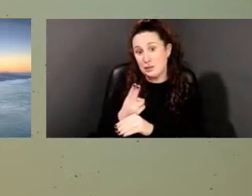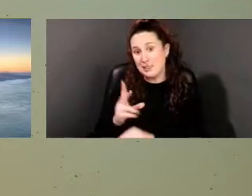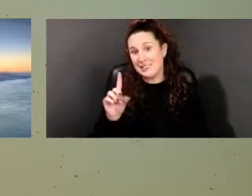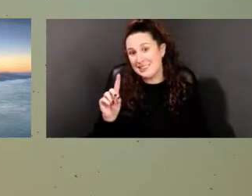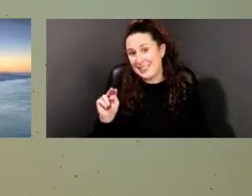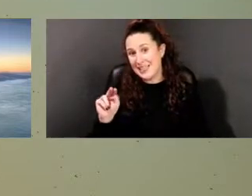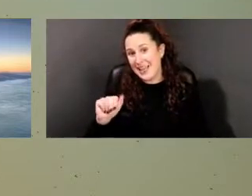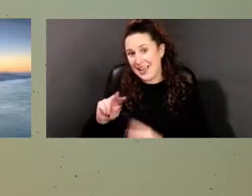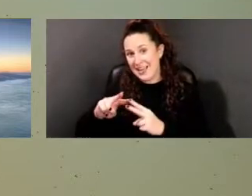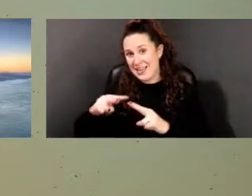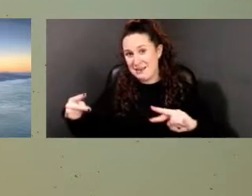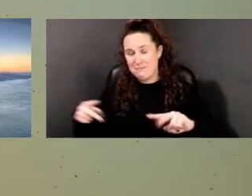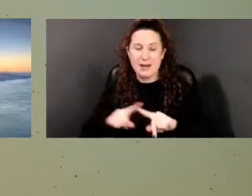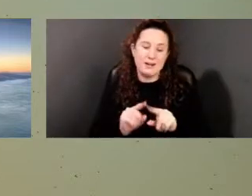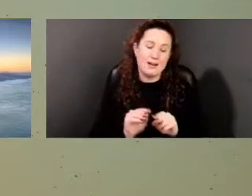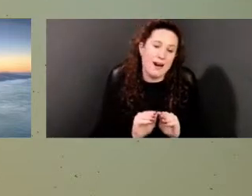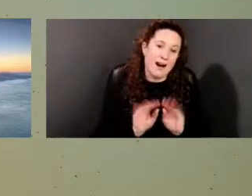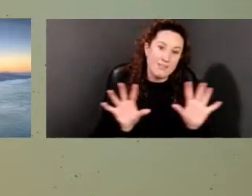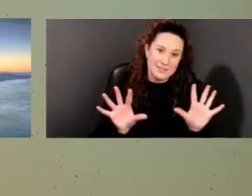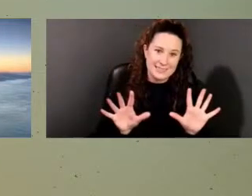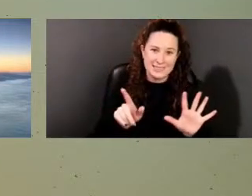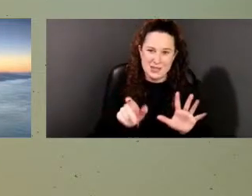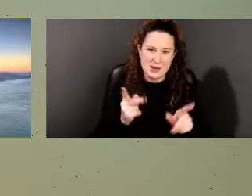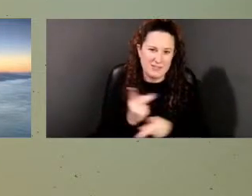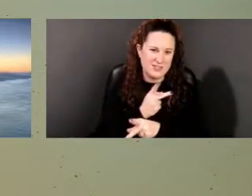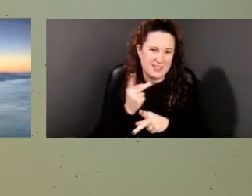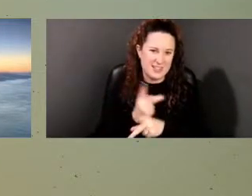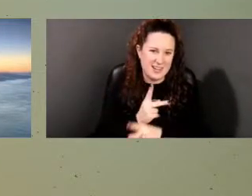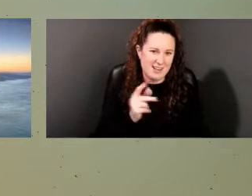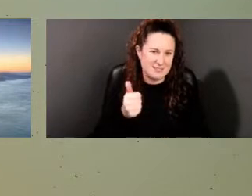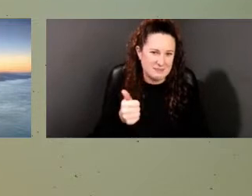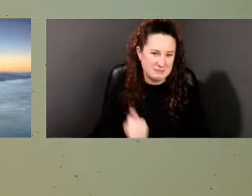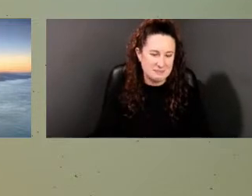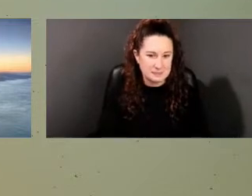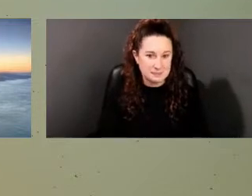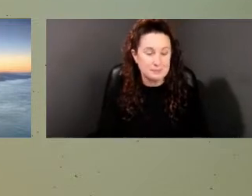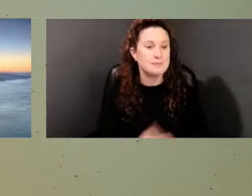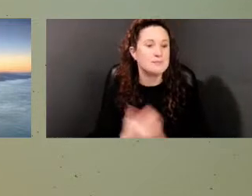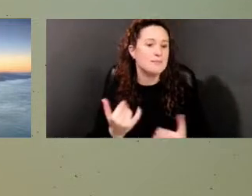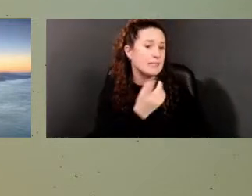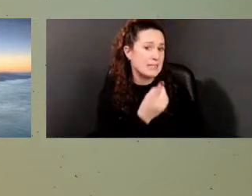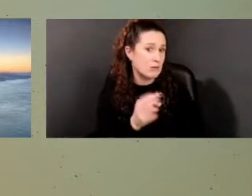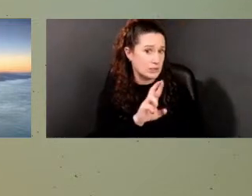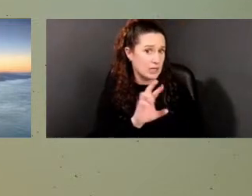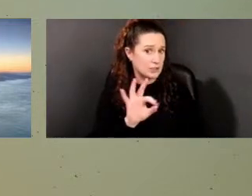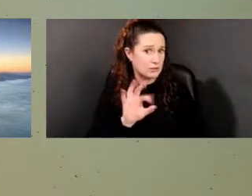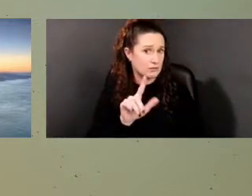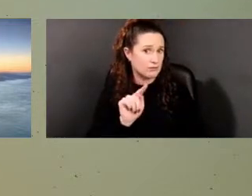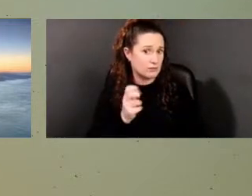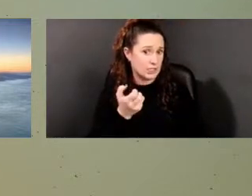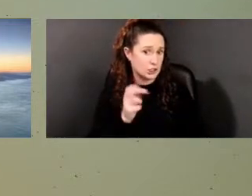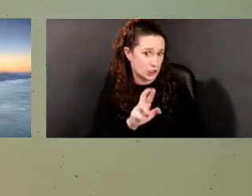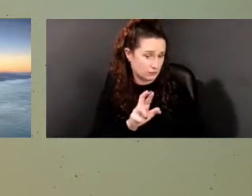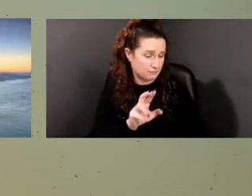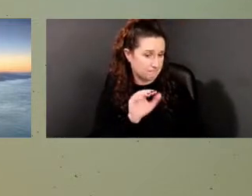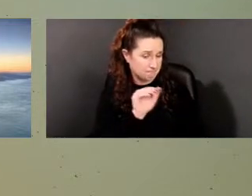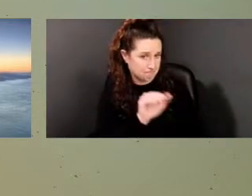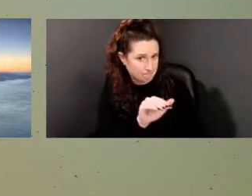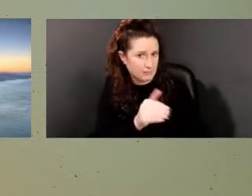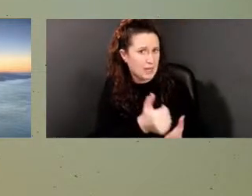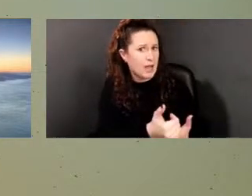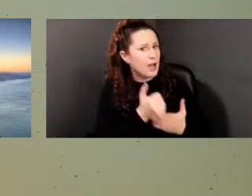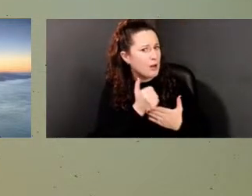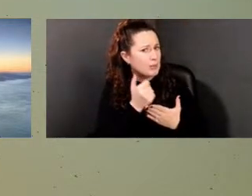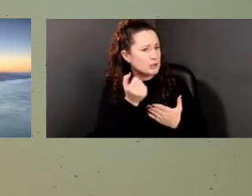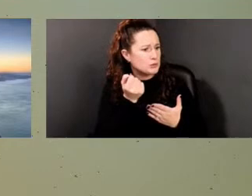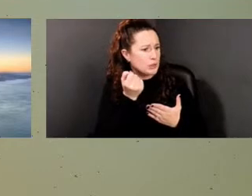something we'll have to sort out. So, Dr. Fletcher, help us understand what we can learn from this